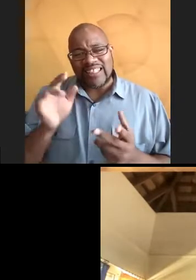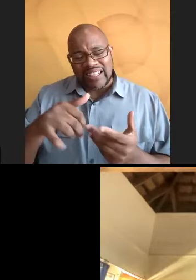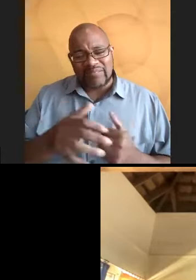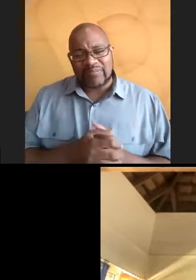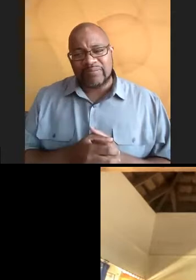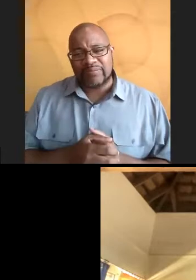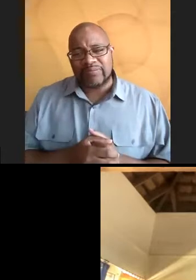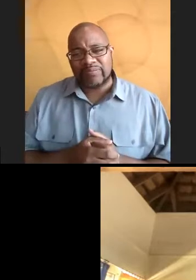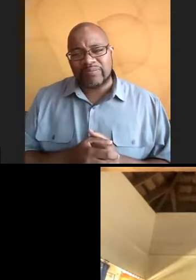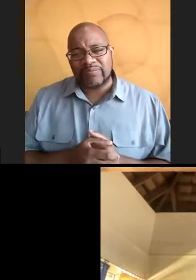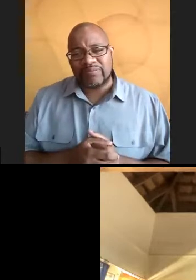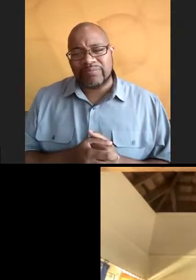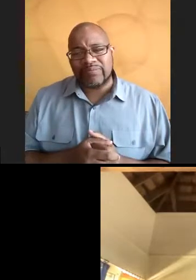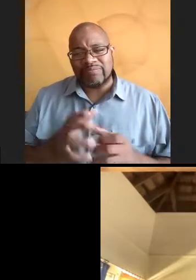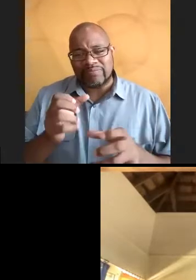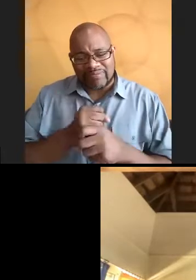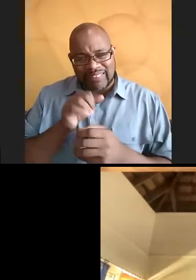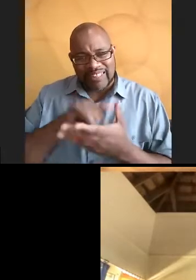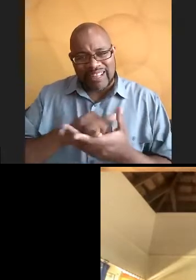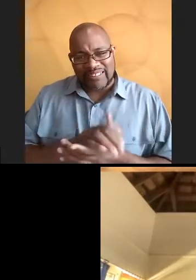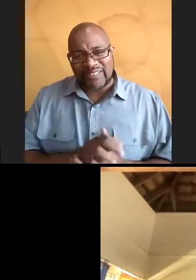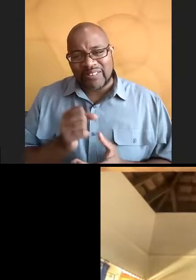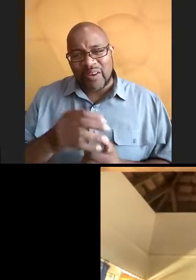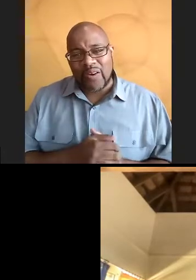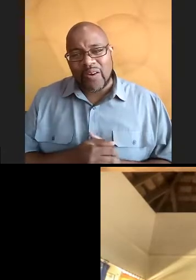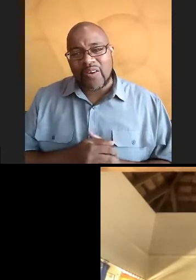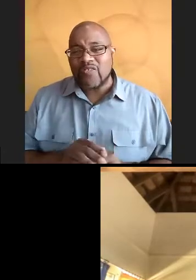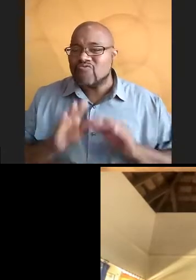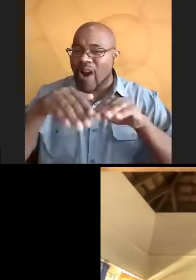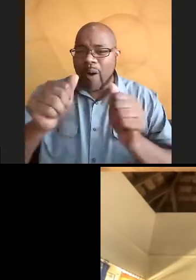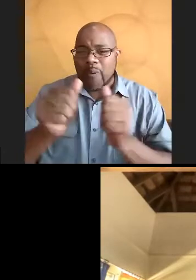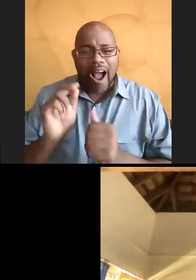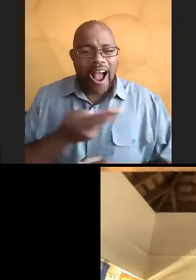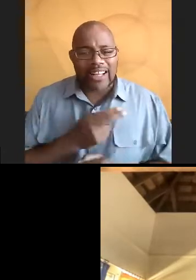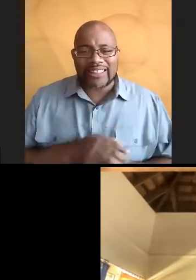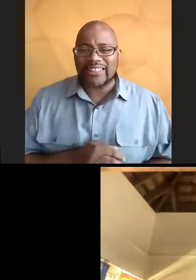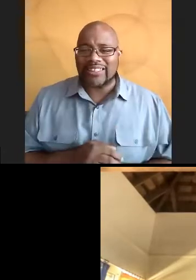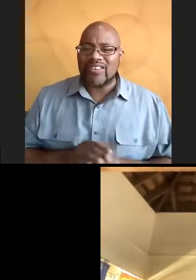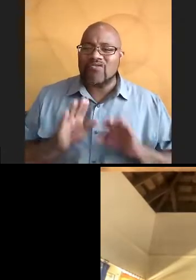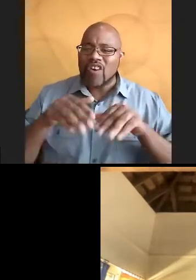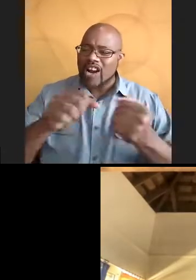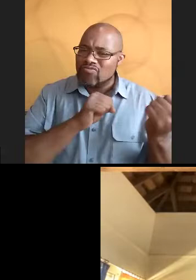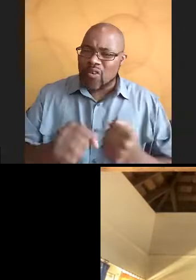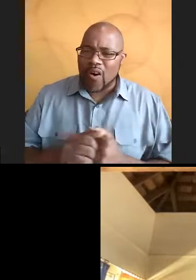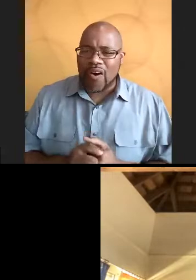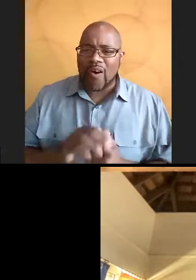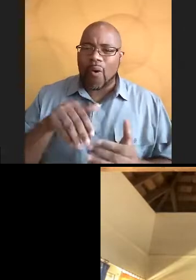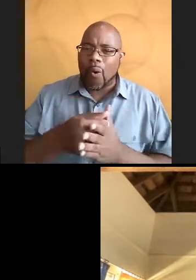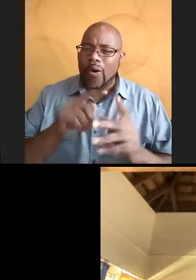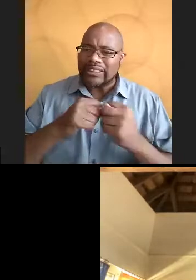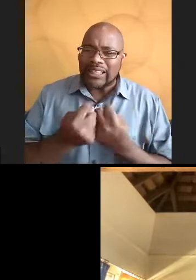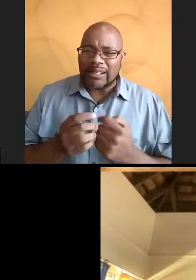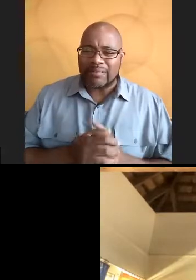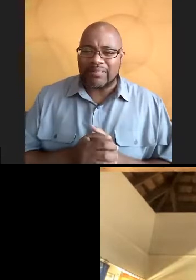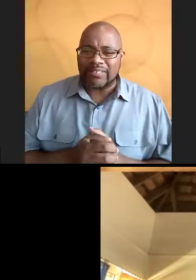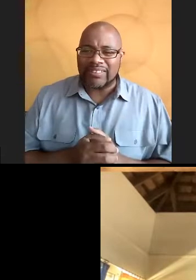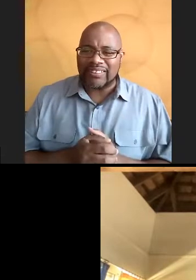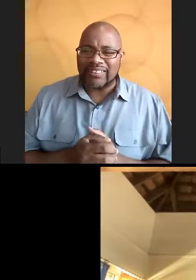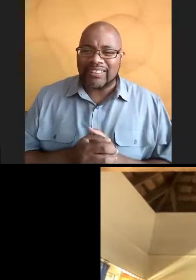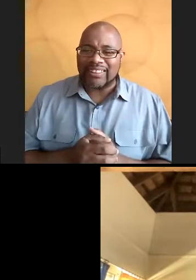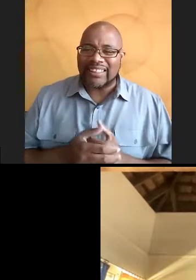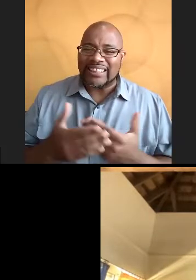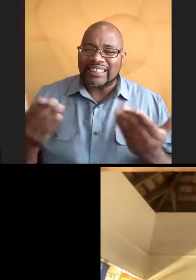or you're getting washed up. And so, ride the wave with us. We're riding it strong. We got a whole team. We got our gear